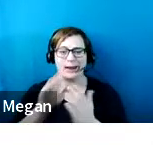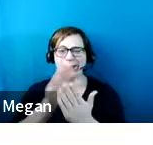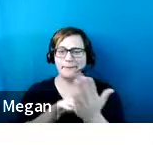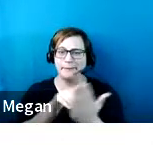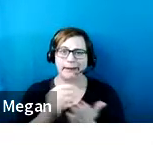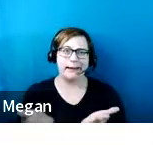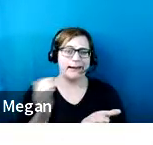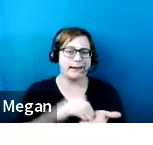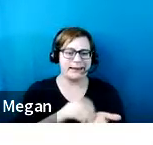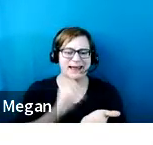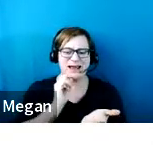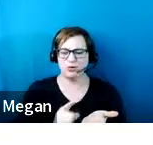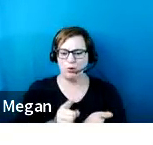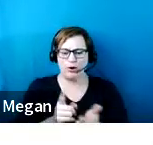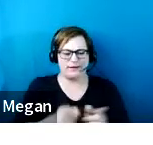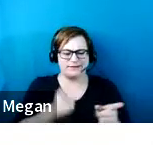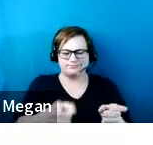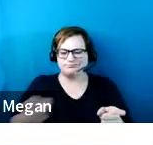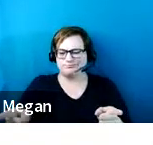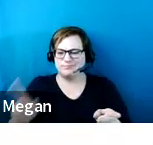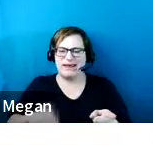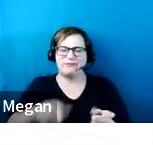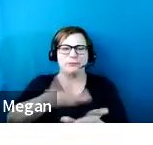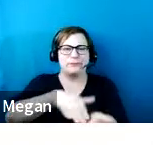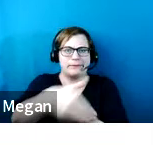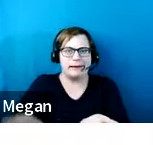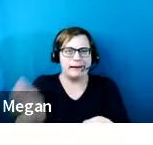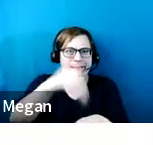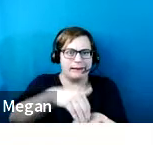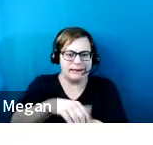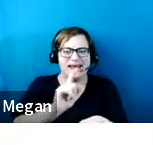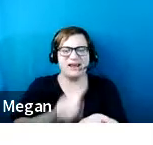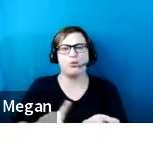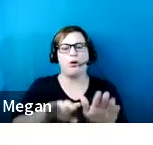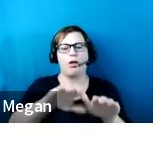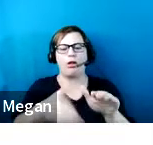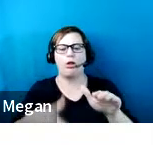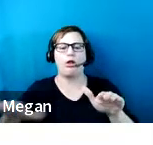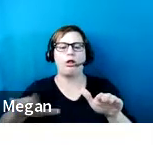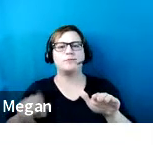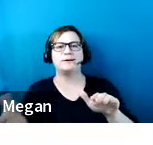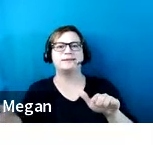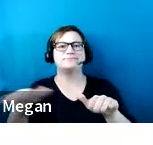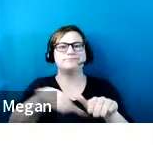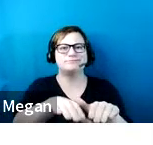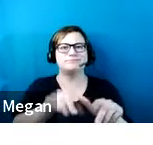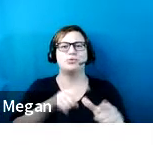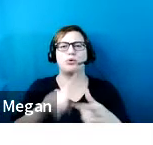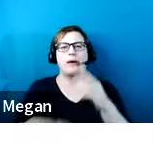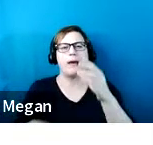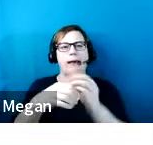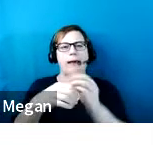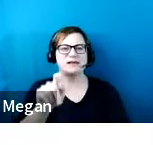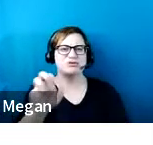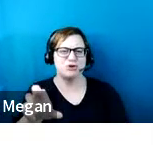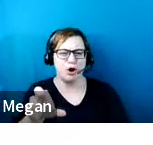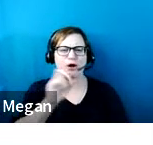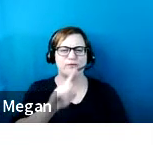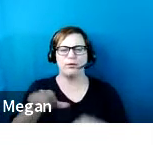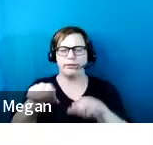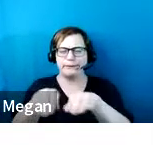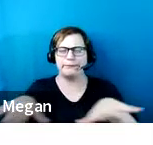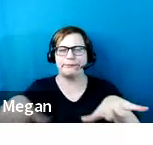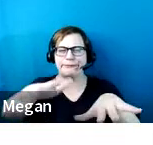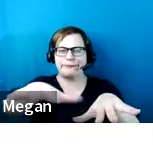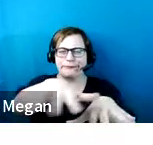markings in place or repairing or filling potholes, maybe retarring the cracks that occur in parking facilities,